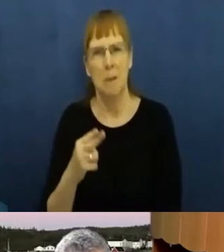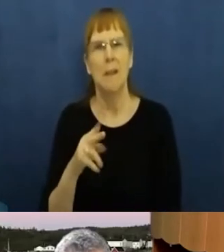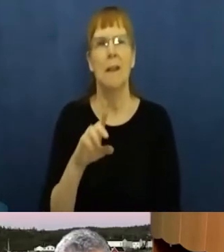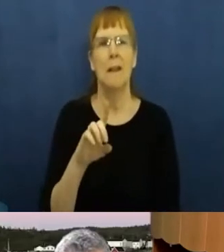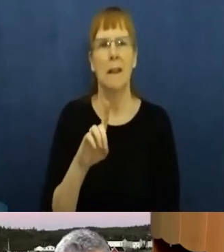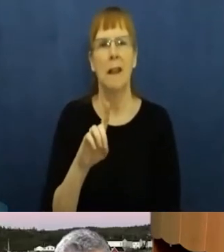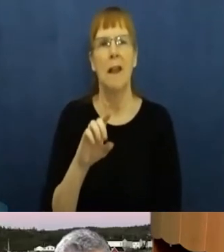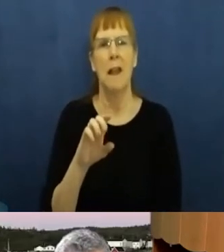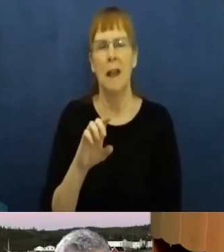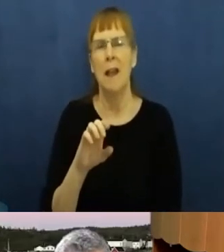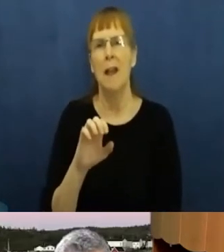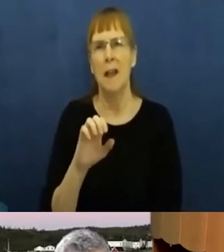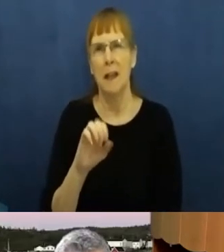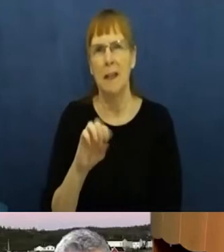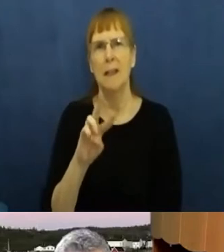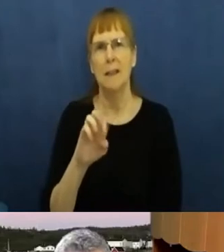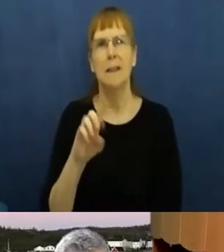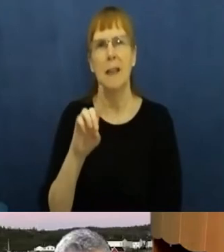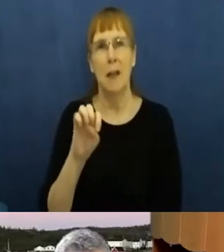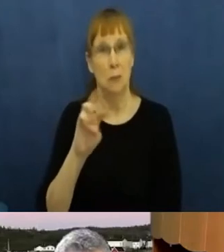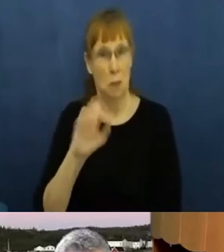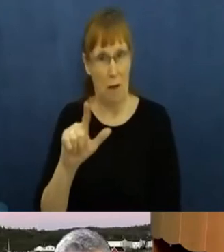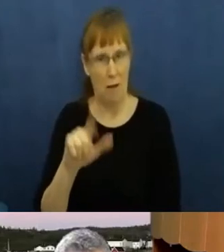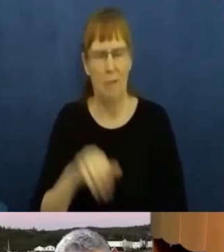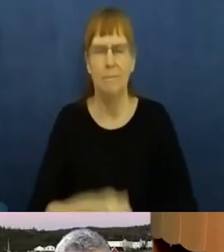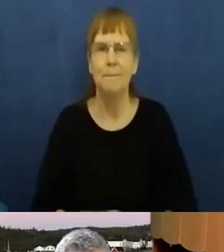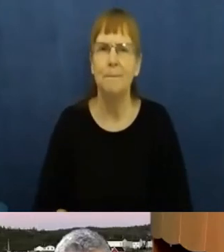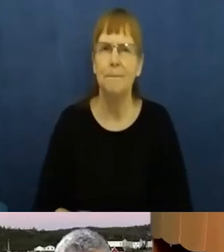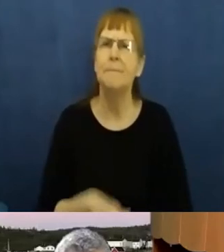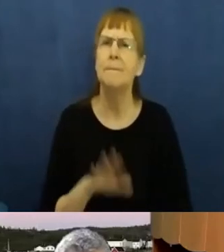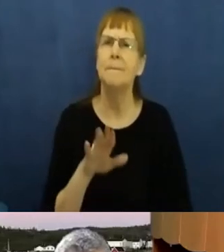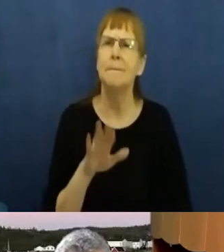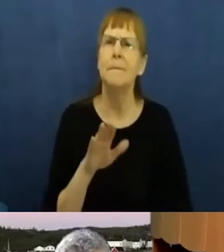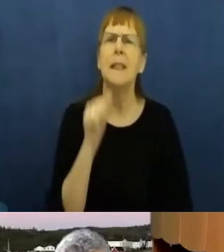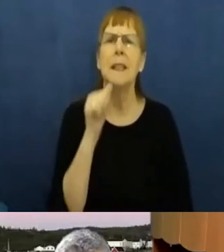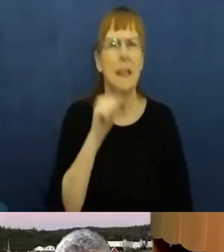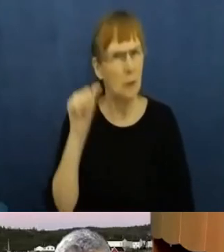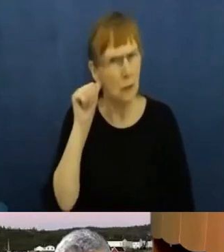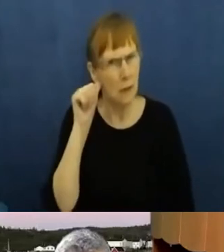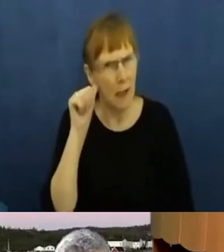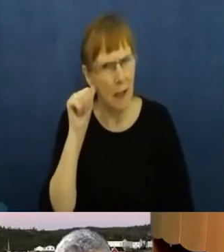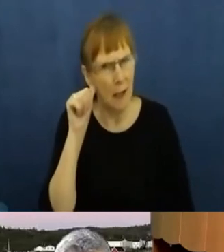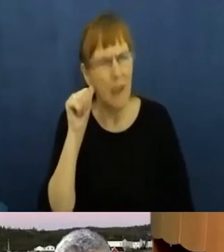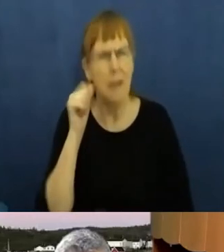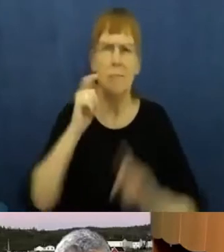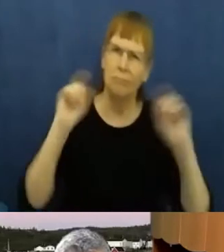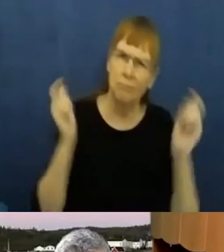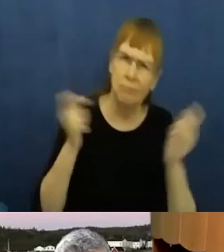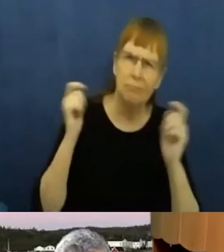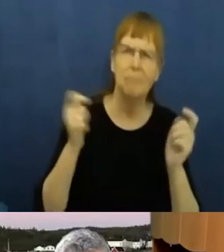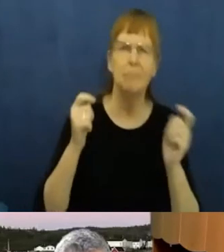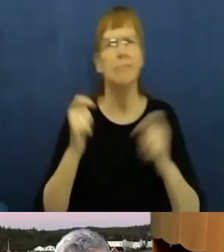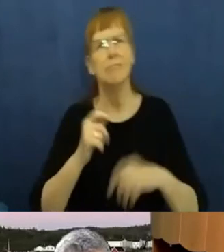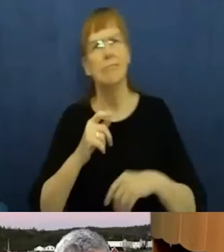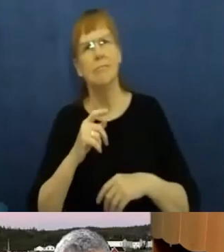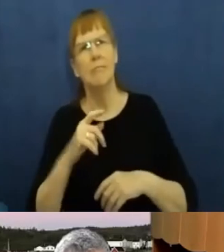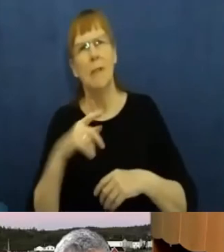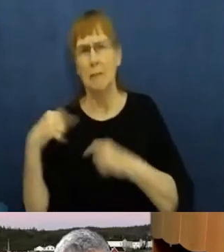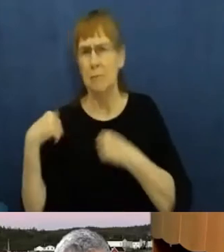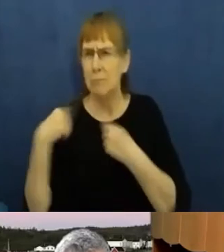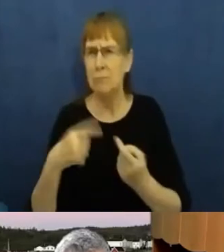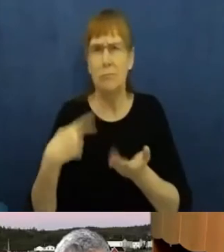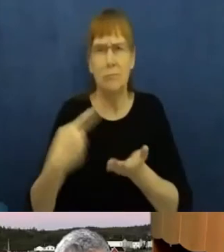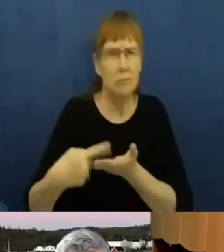After yesterday's celebrations, after all of the conversations about racism globally,